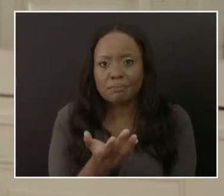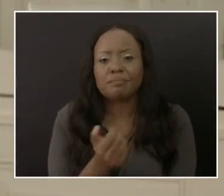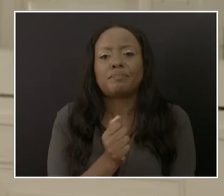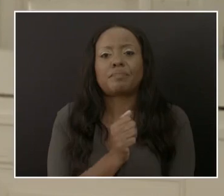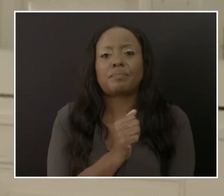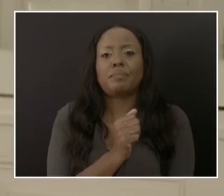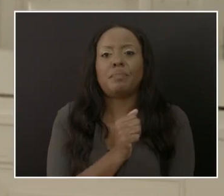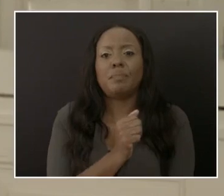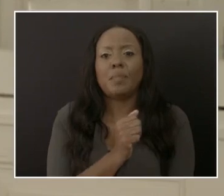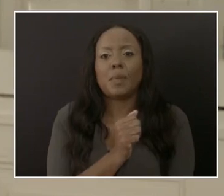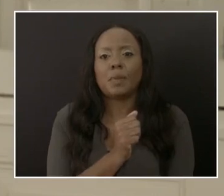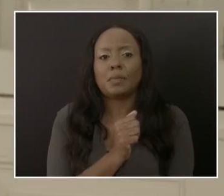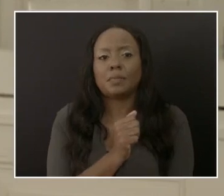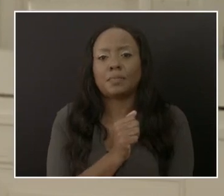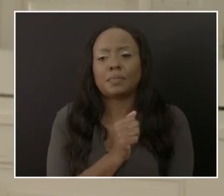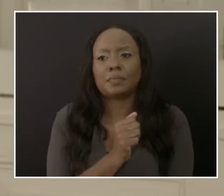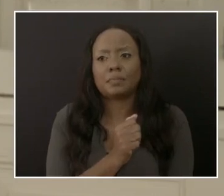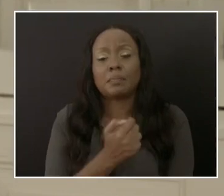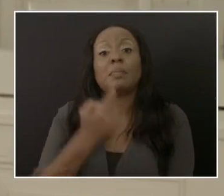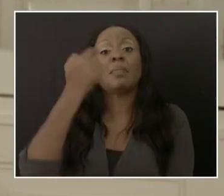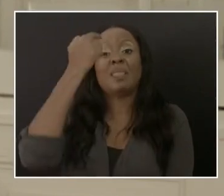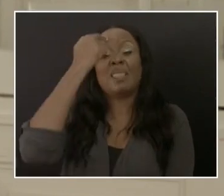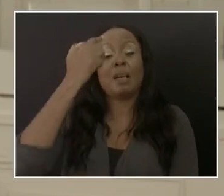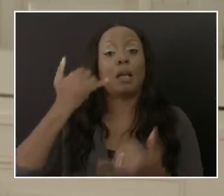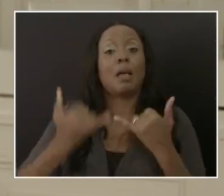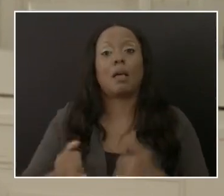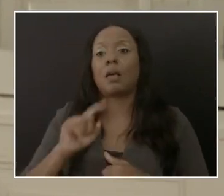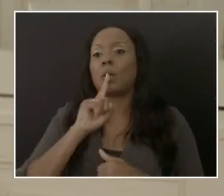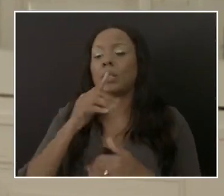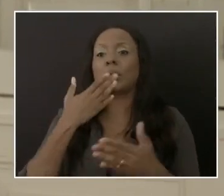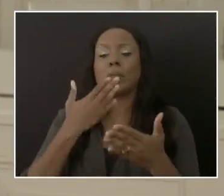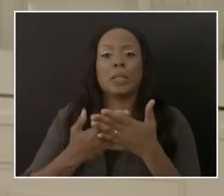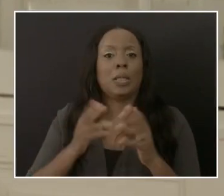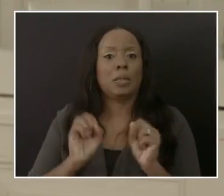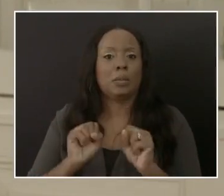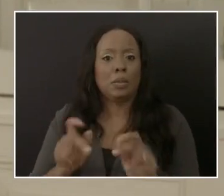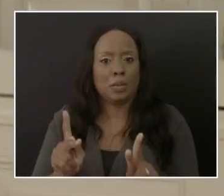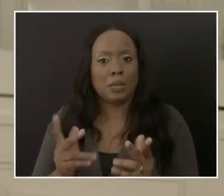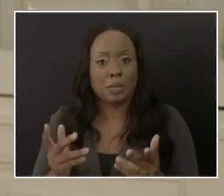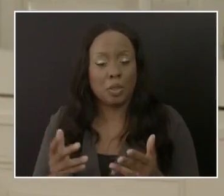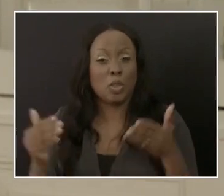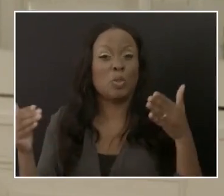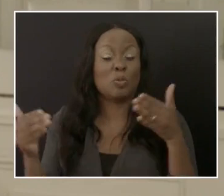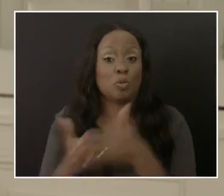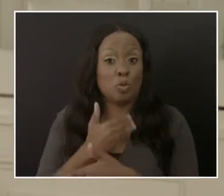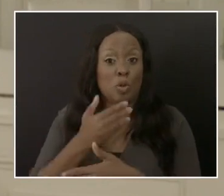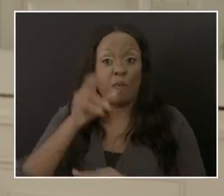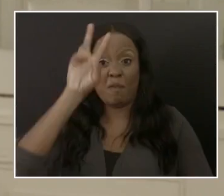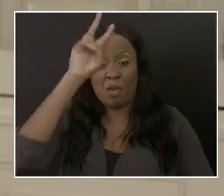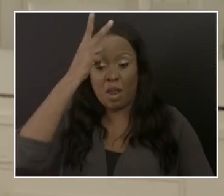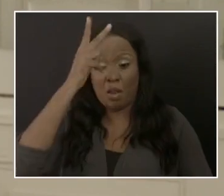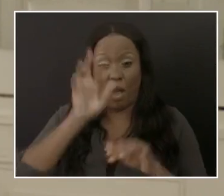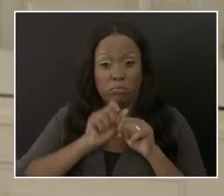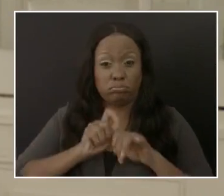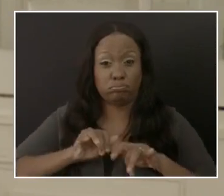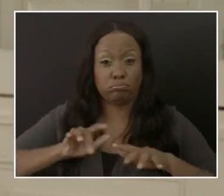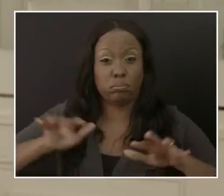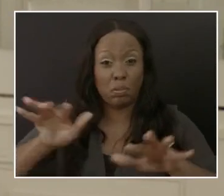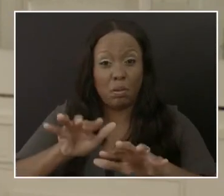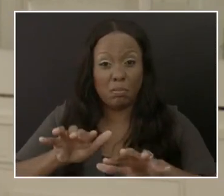I think it is a golden opportunity as there is a new virus circulating,